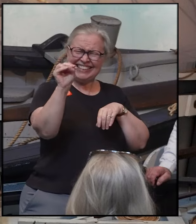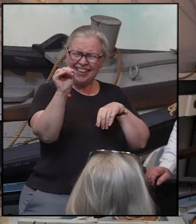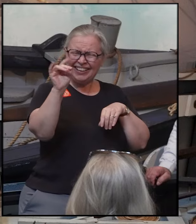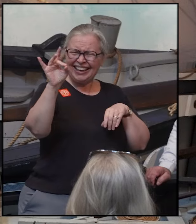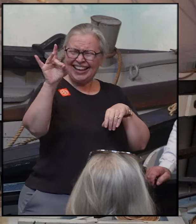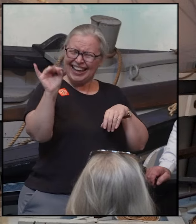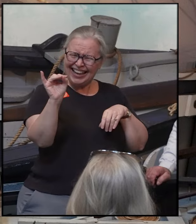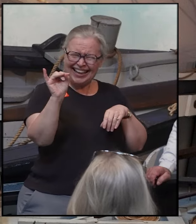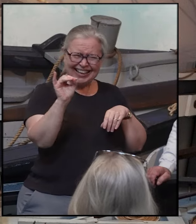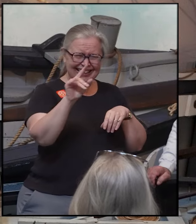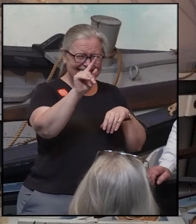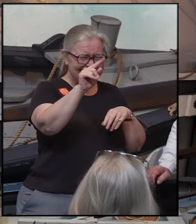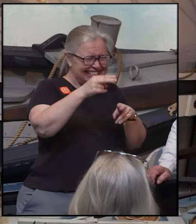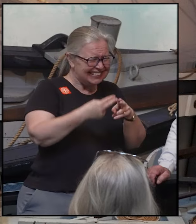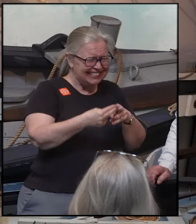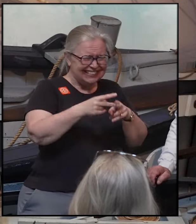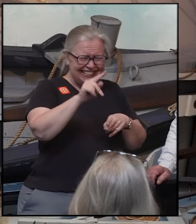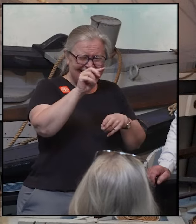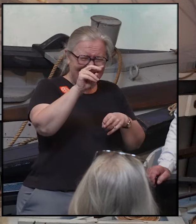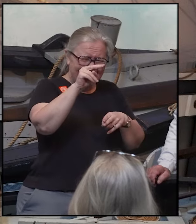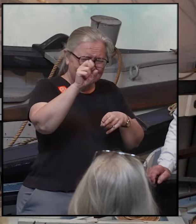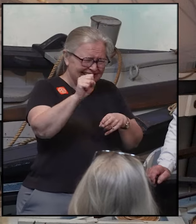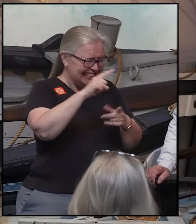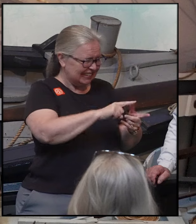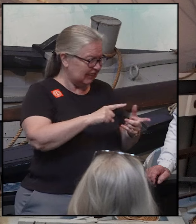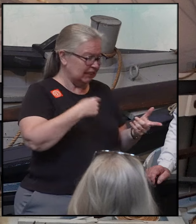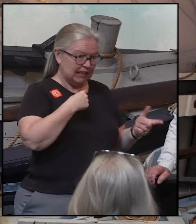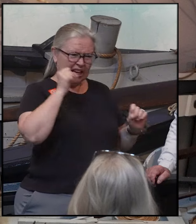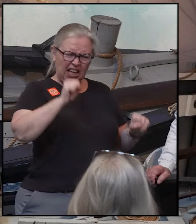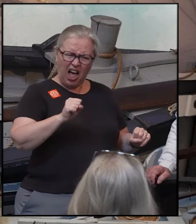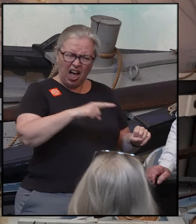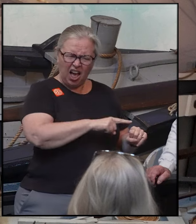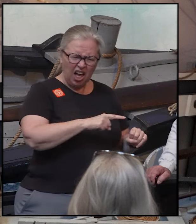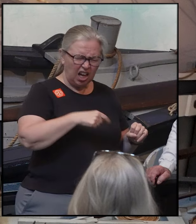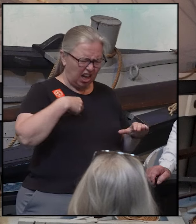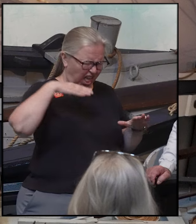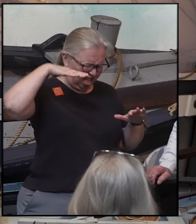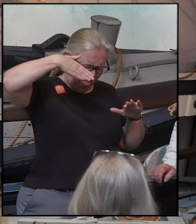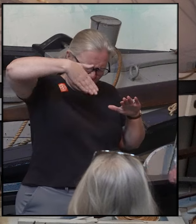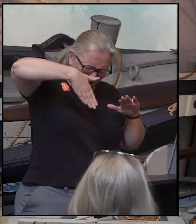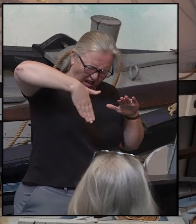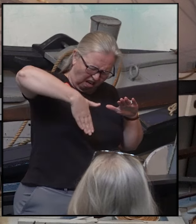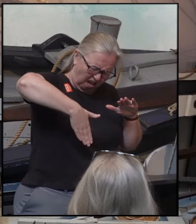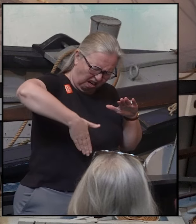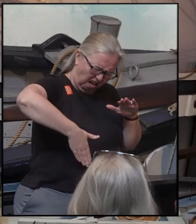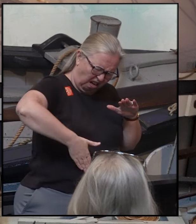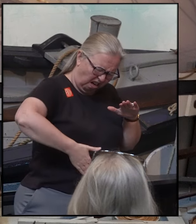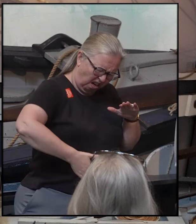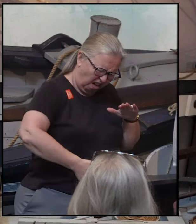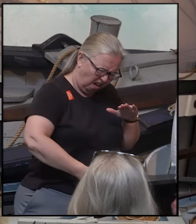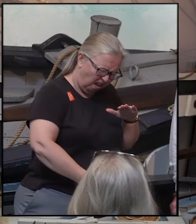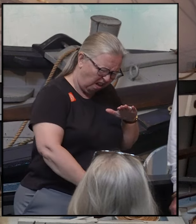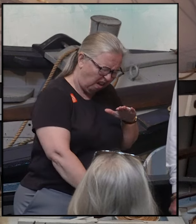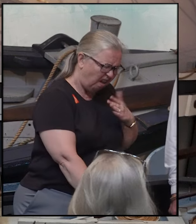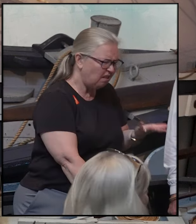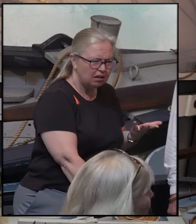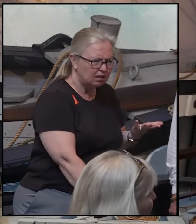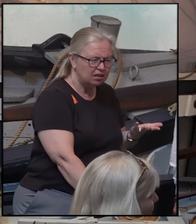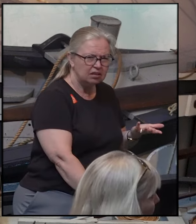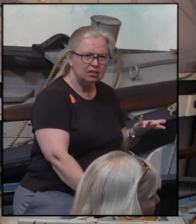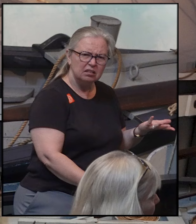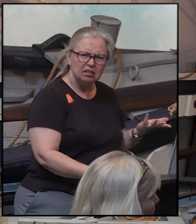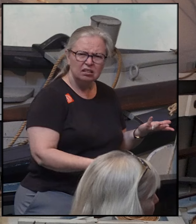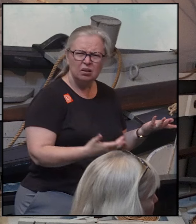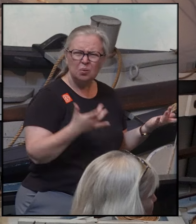80 tons of whale. A fighting whale that could dive thousands of feet into the water. What